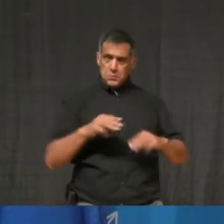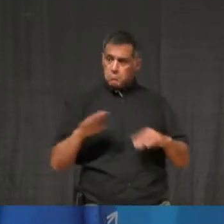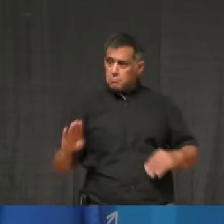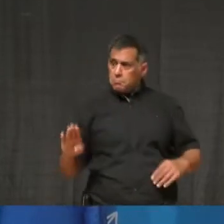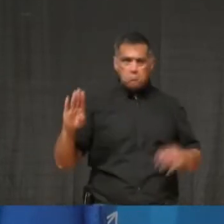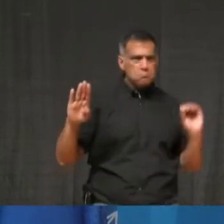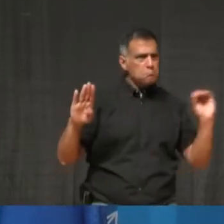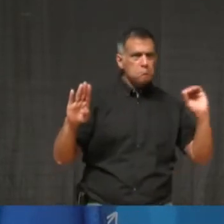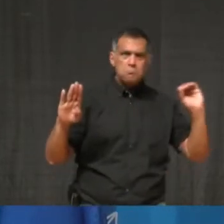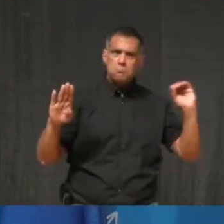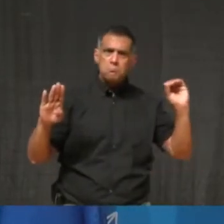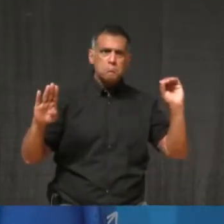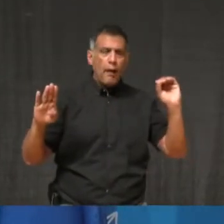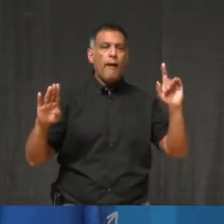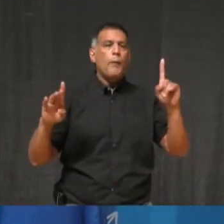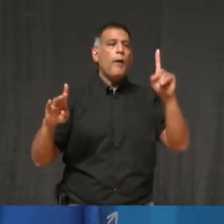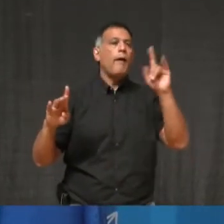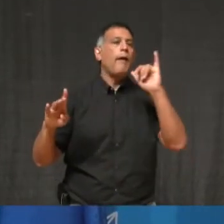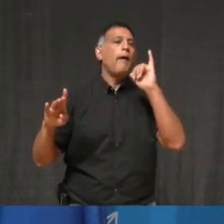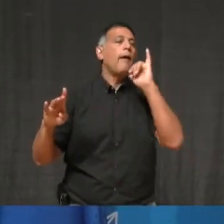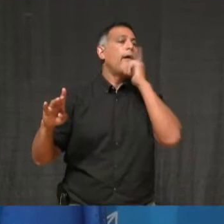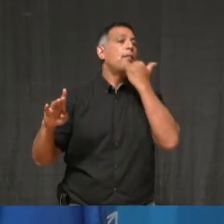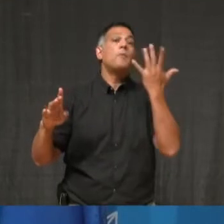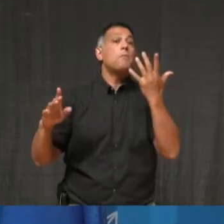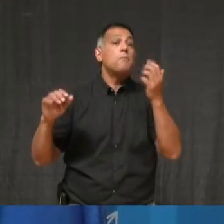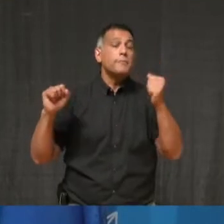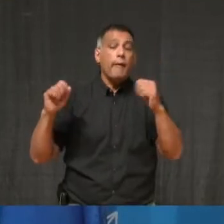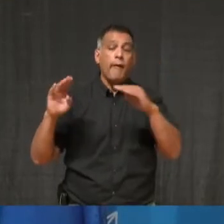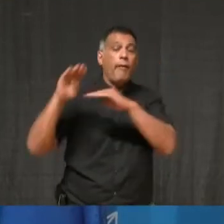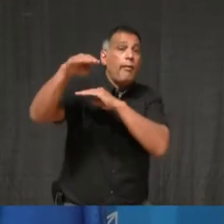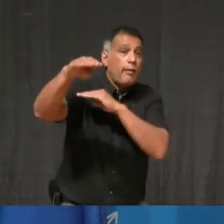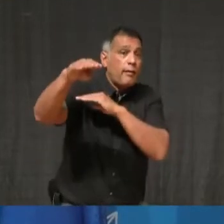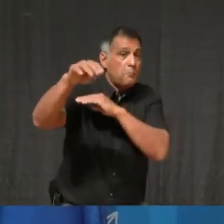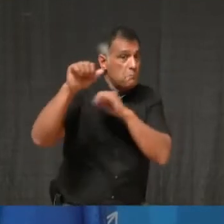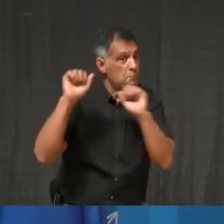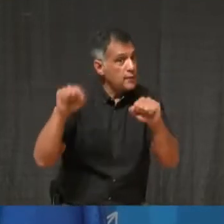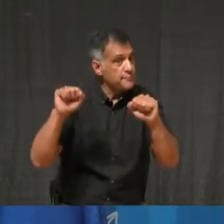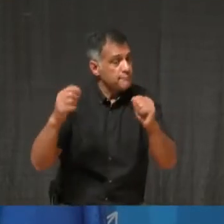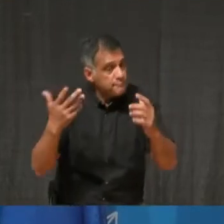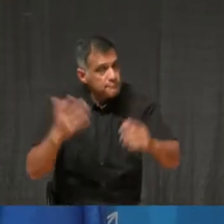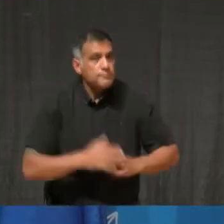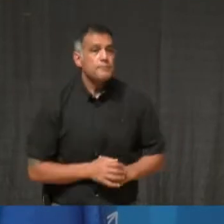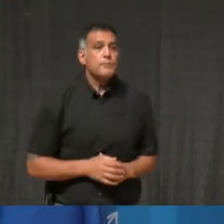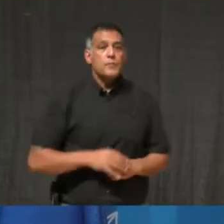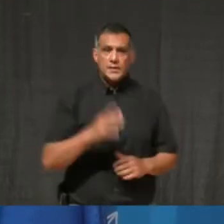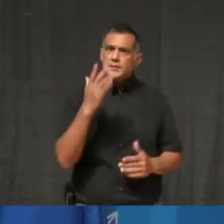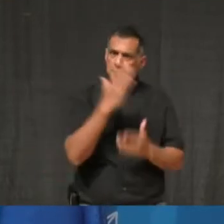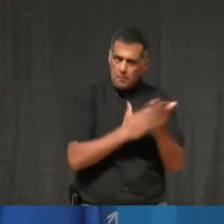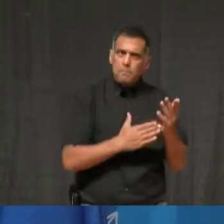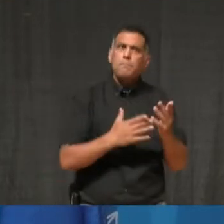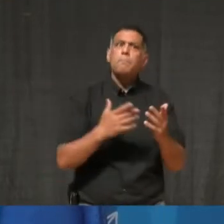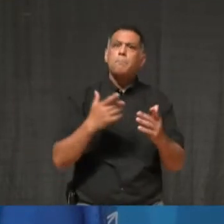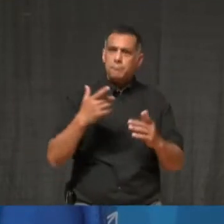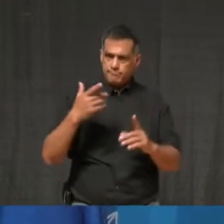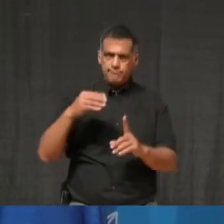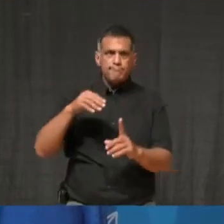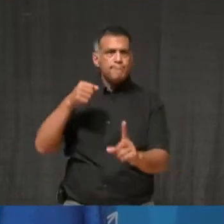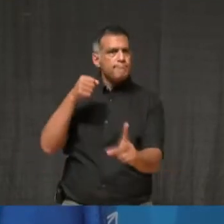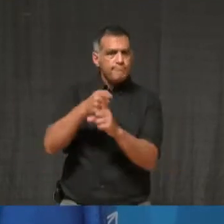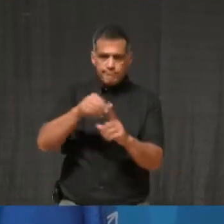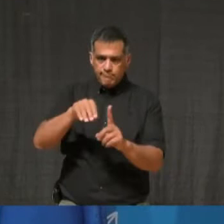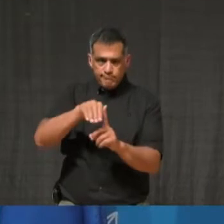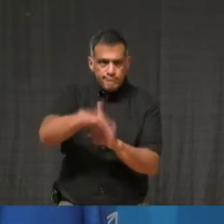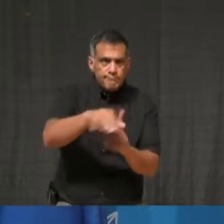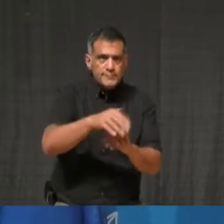transmission in known clusters, some of the highest rates of transmission in the province. And so for that reason, I think, you know, the province